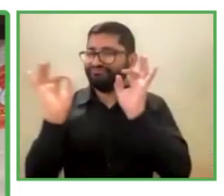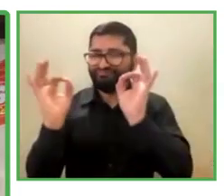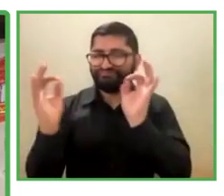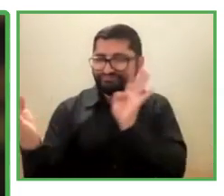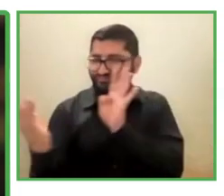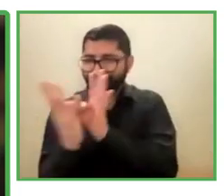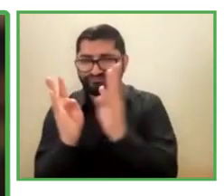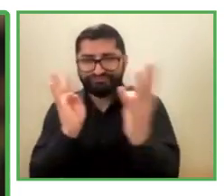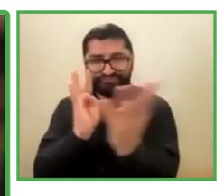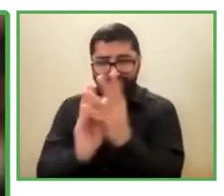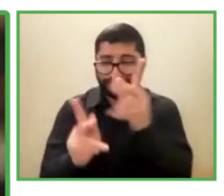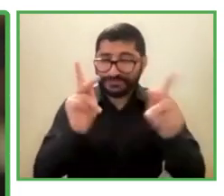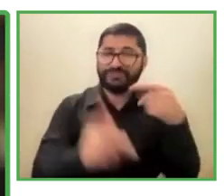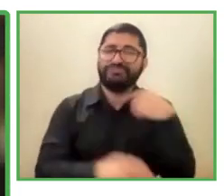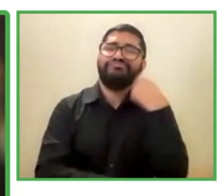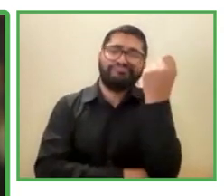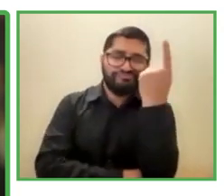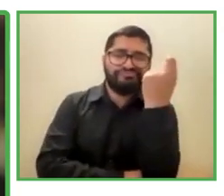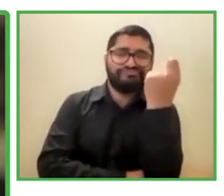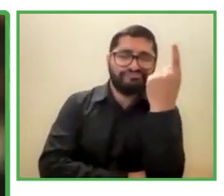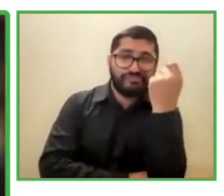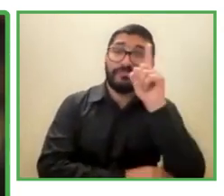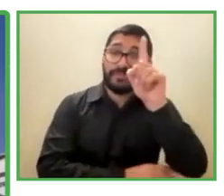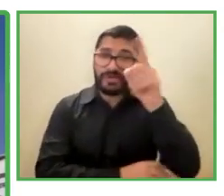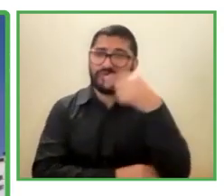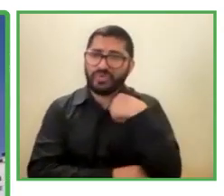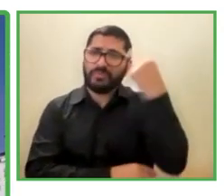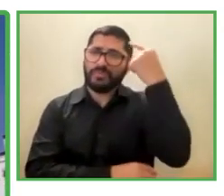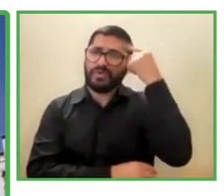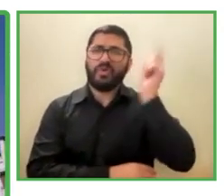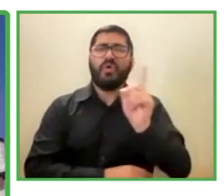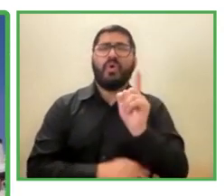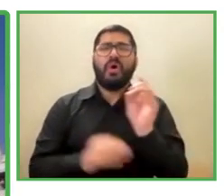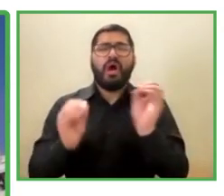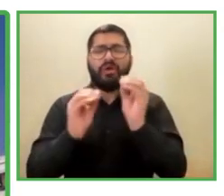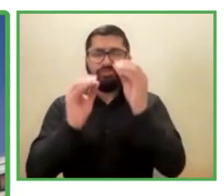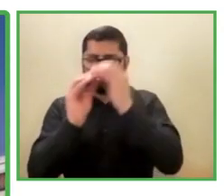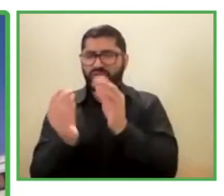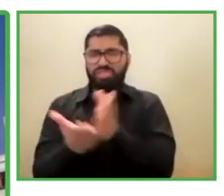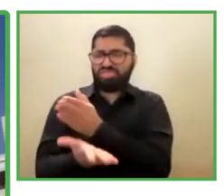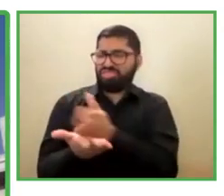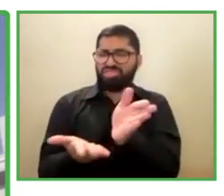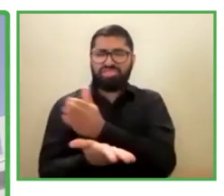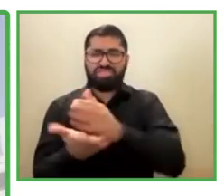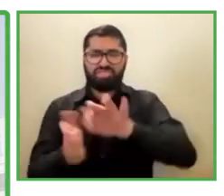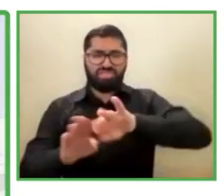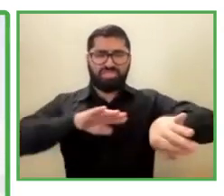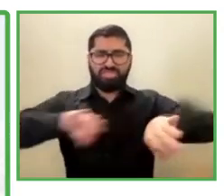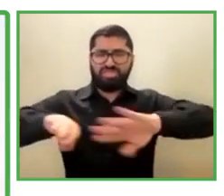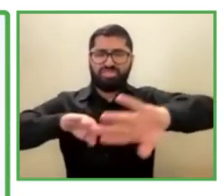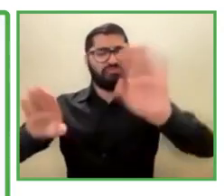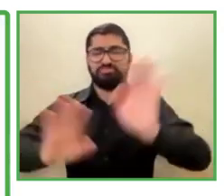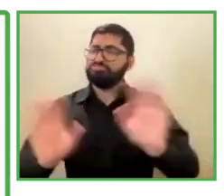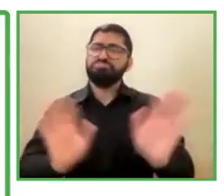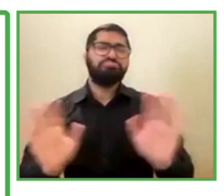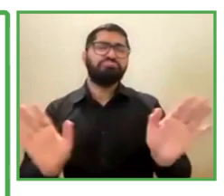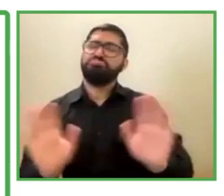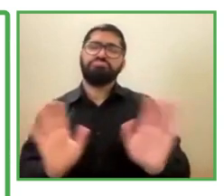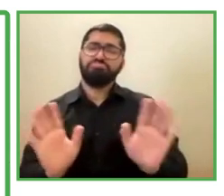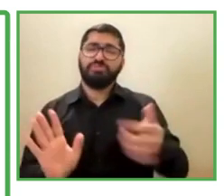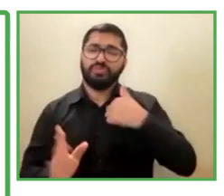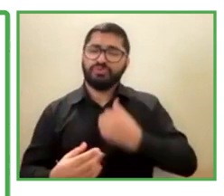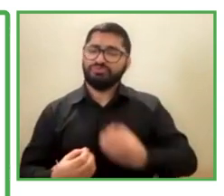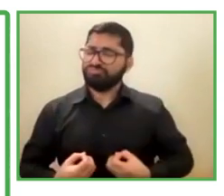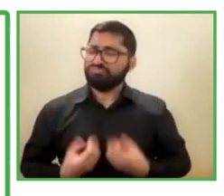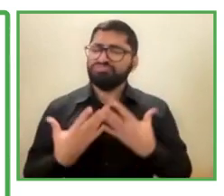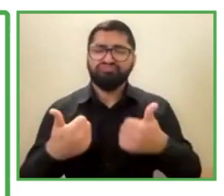no need to make difference between people. And I feel good. I feel that they feel me as an equal.